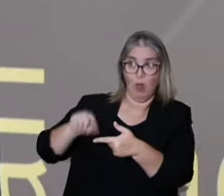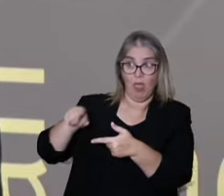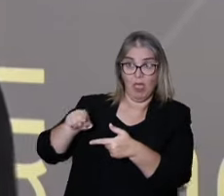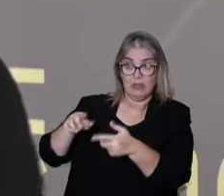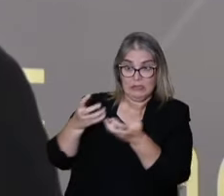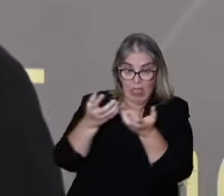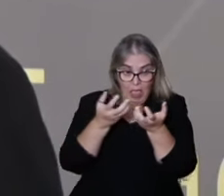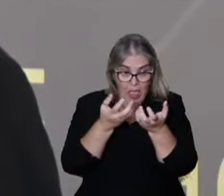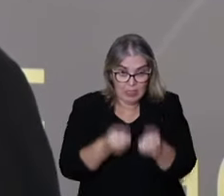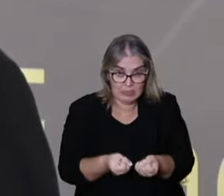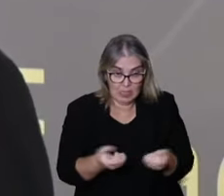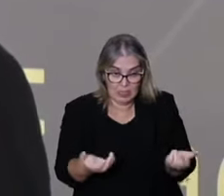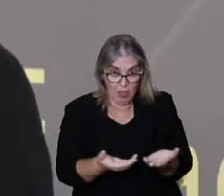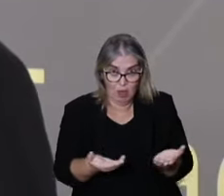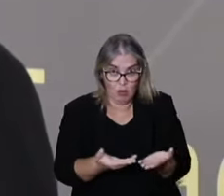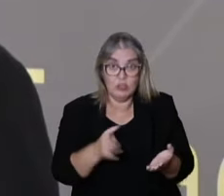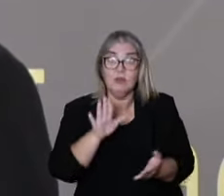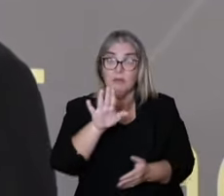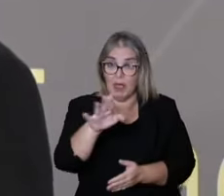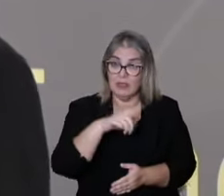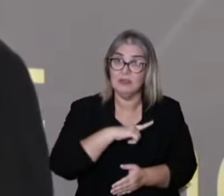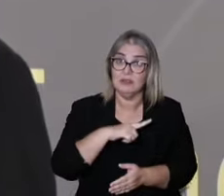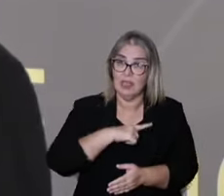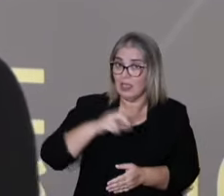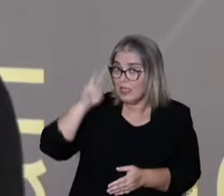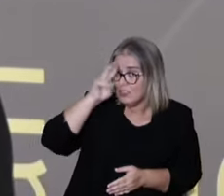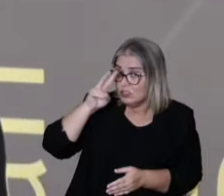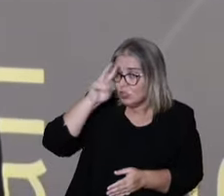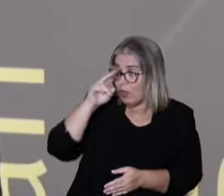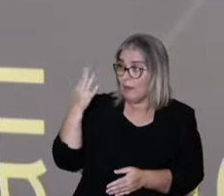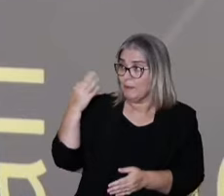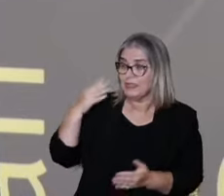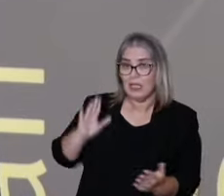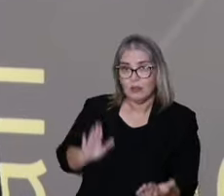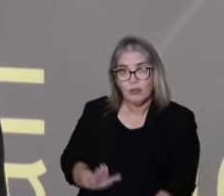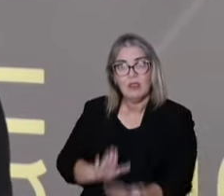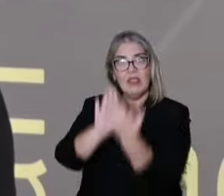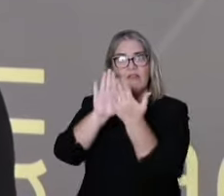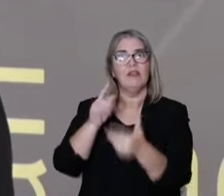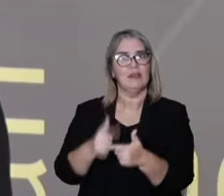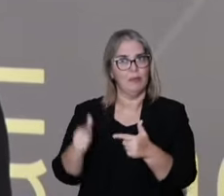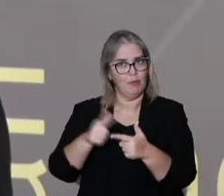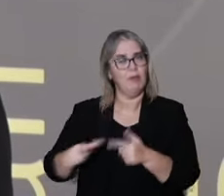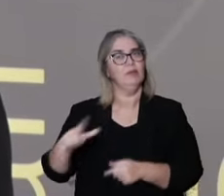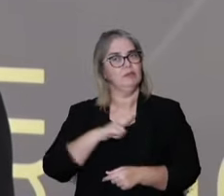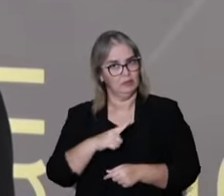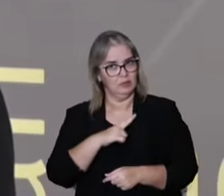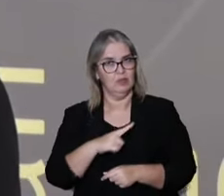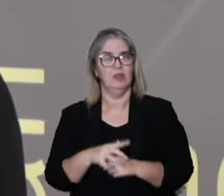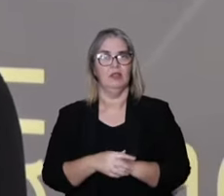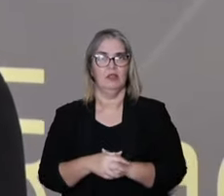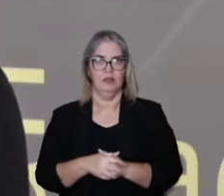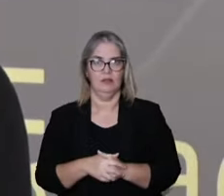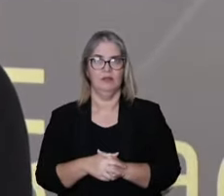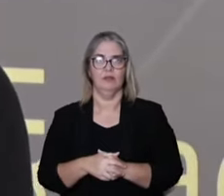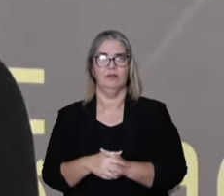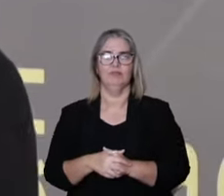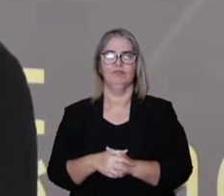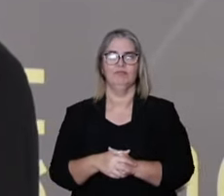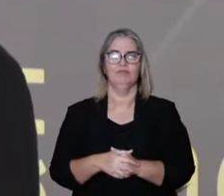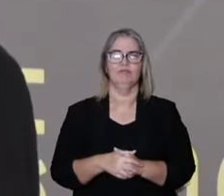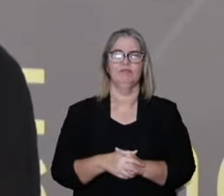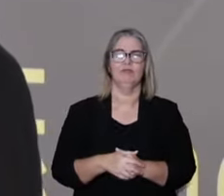applying and embracing the traditional medicines around the world, there are ways of facing problems.